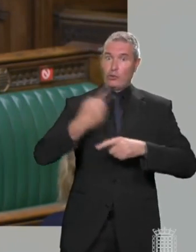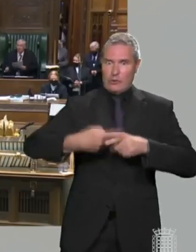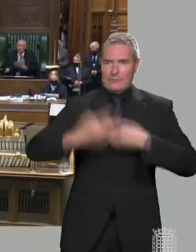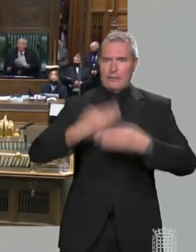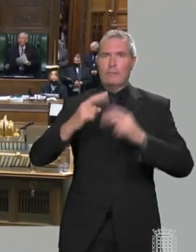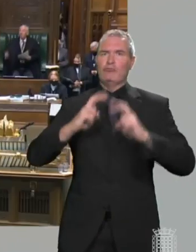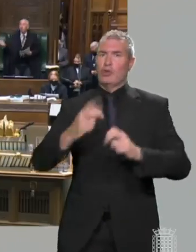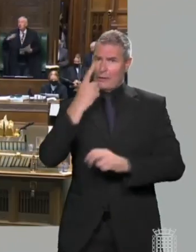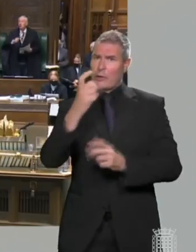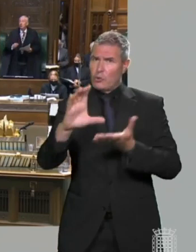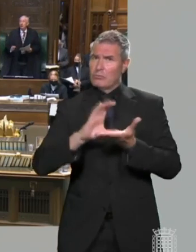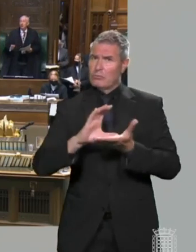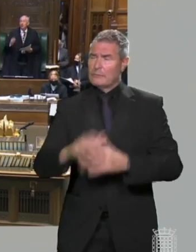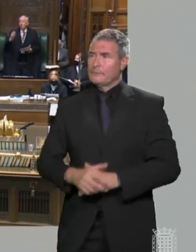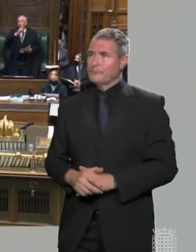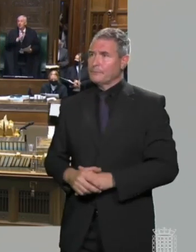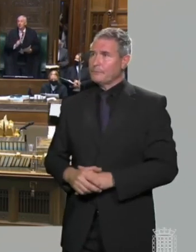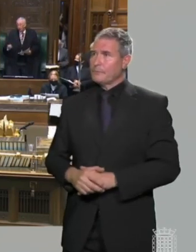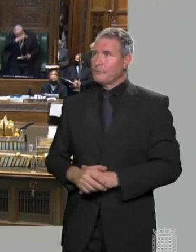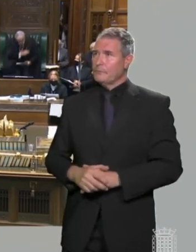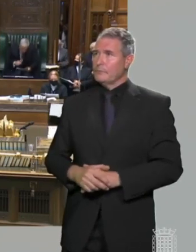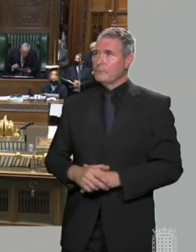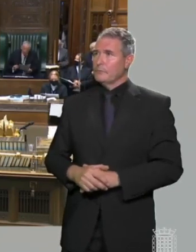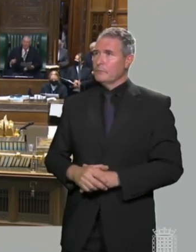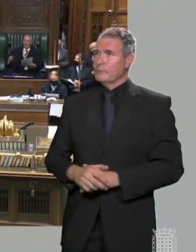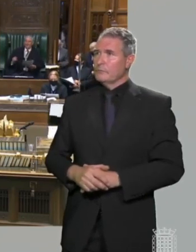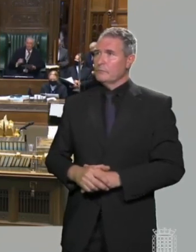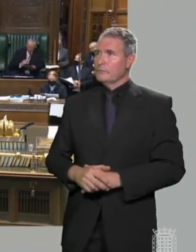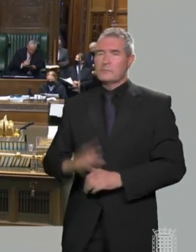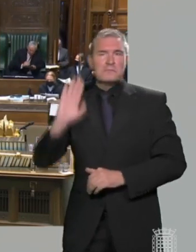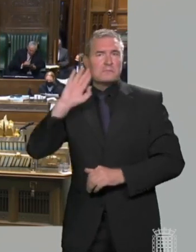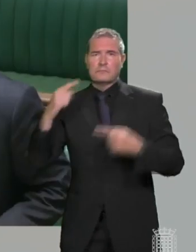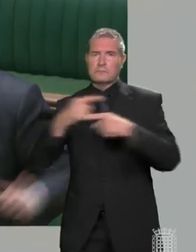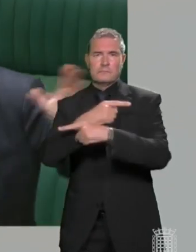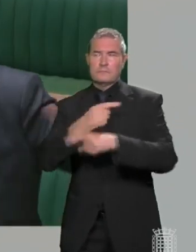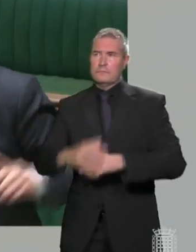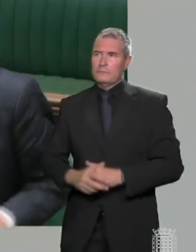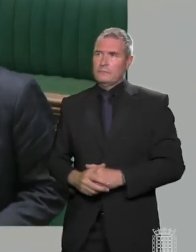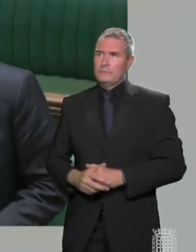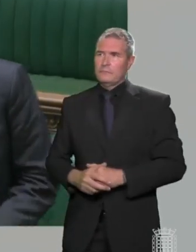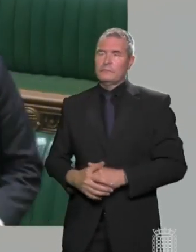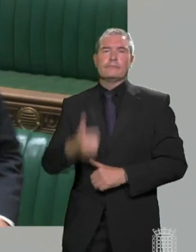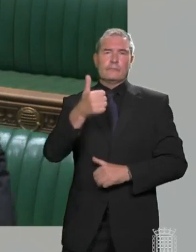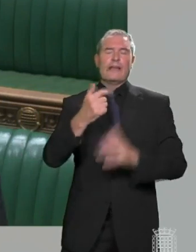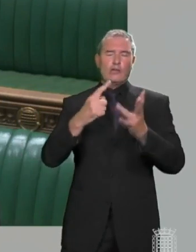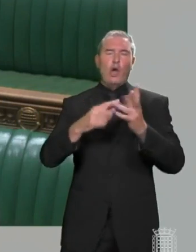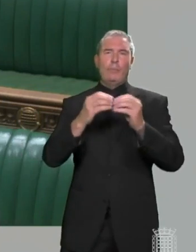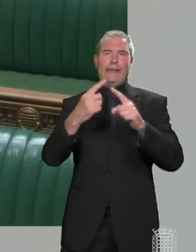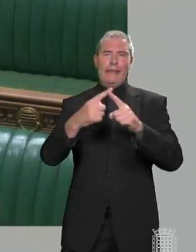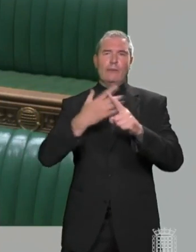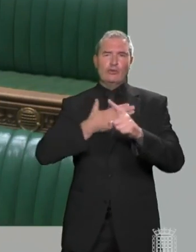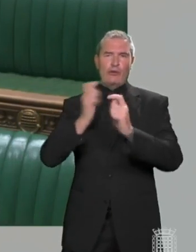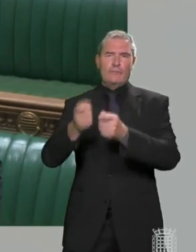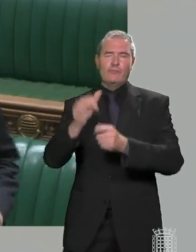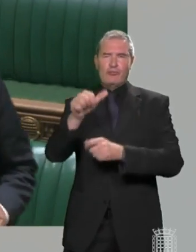Research? Prime Minister. It is an OBE, Mr Speaker. I also thank Kevin